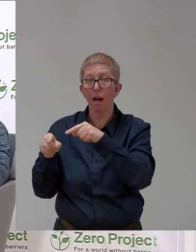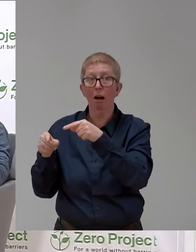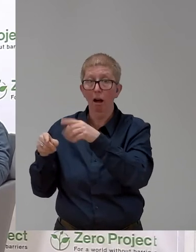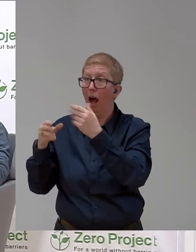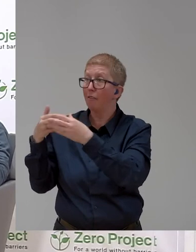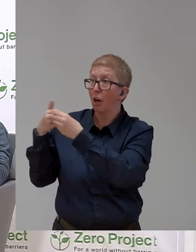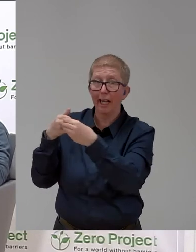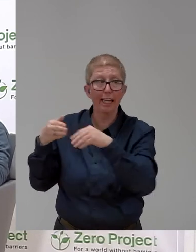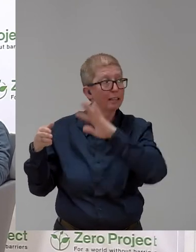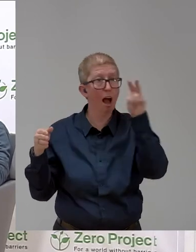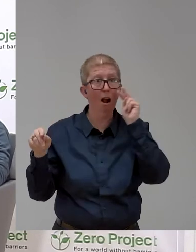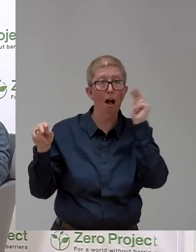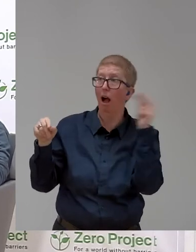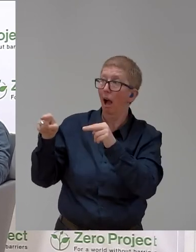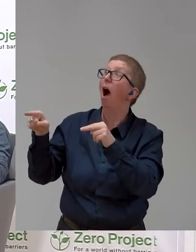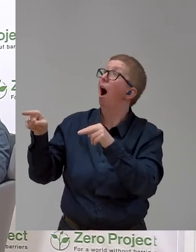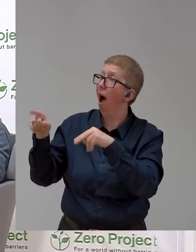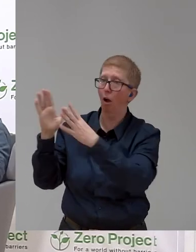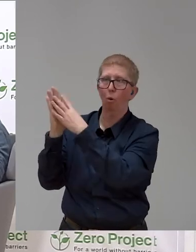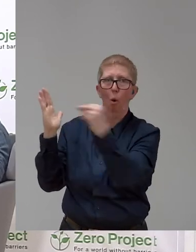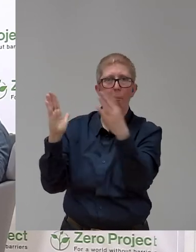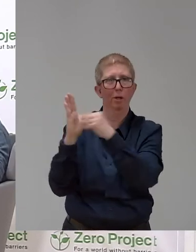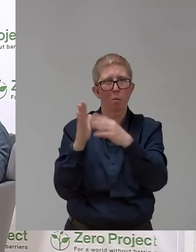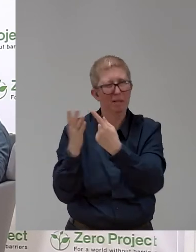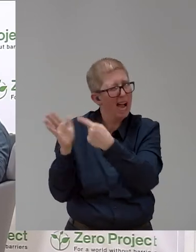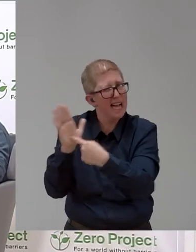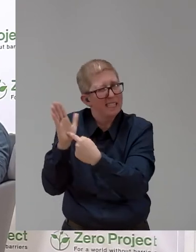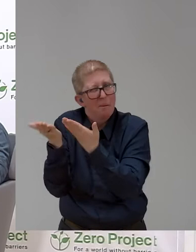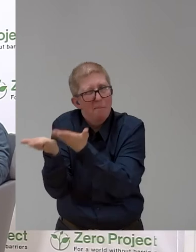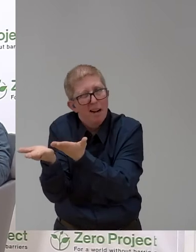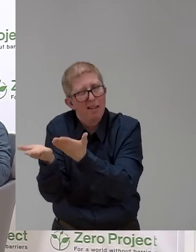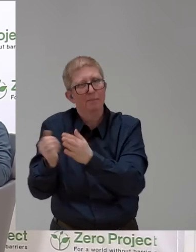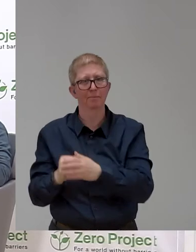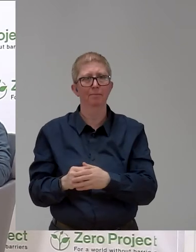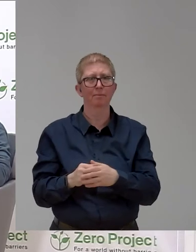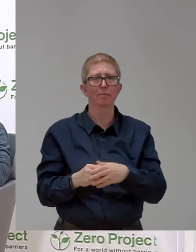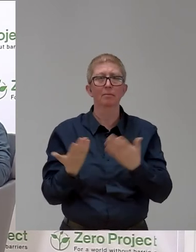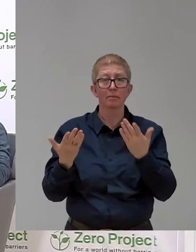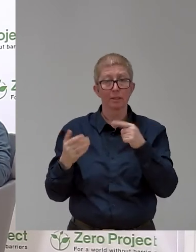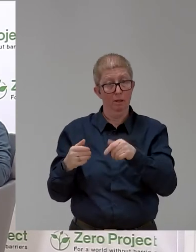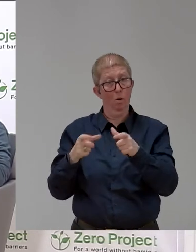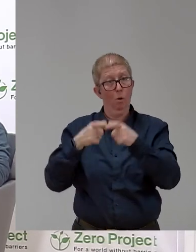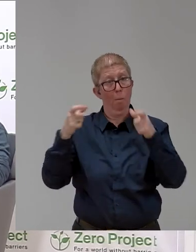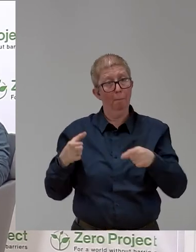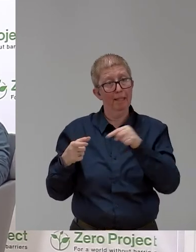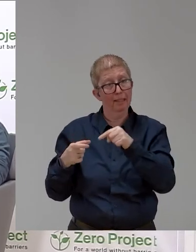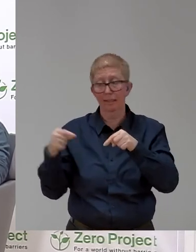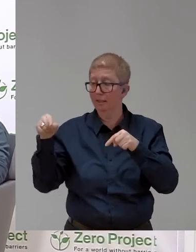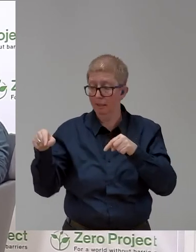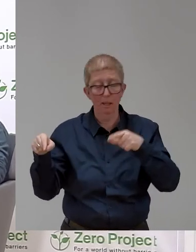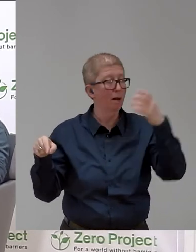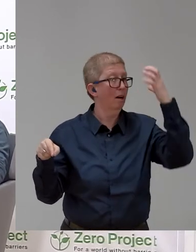companies can talk to the governments. So they have an influence, go out there and talk.